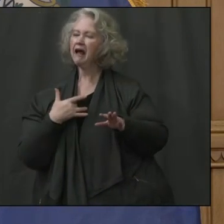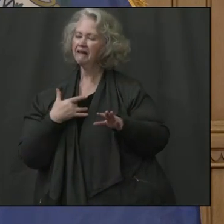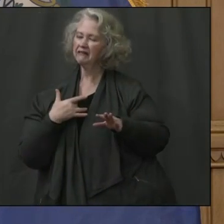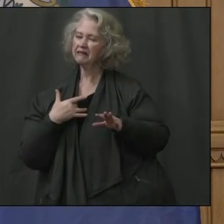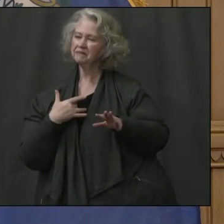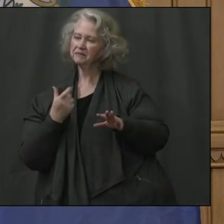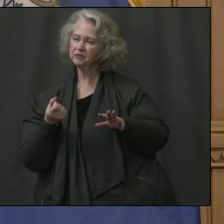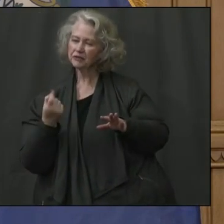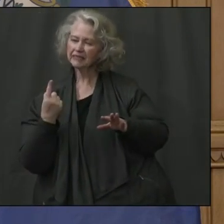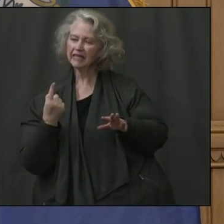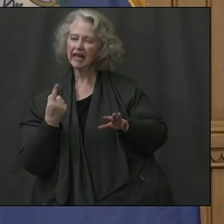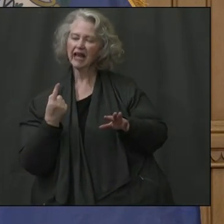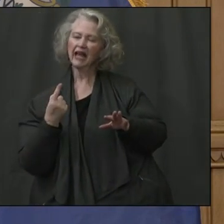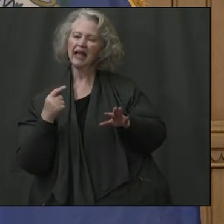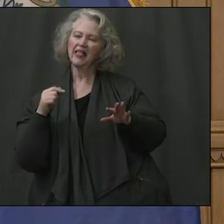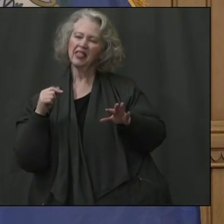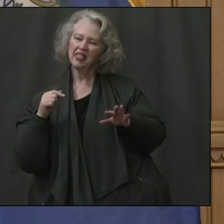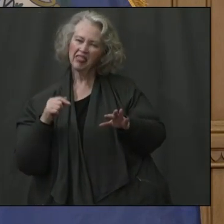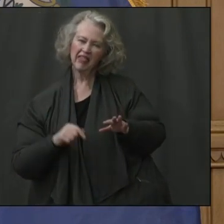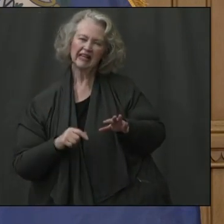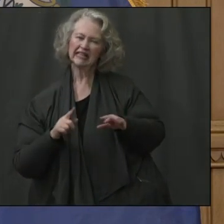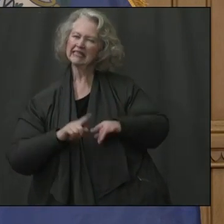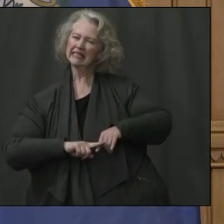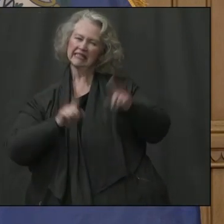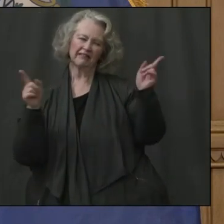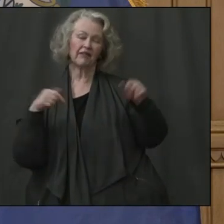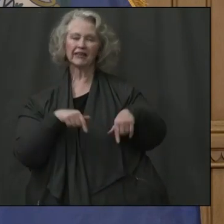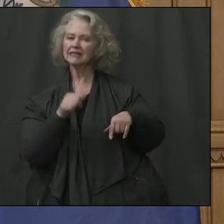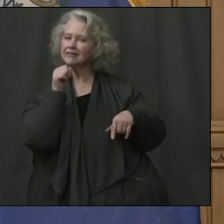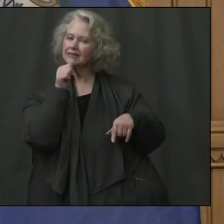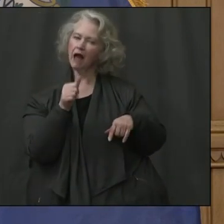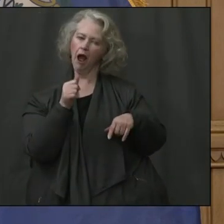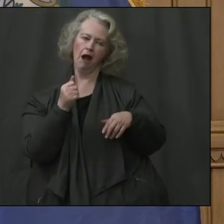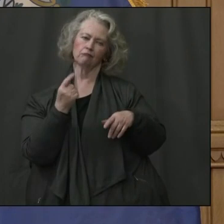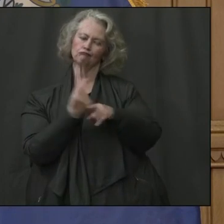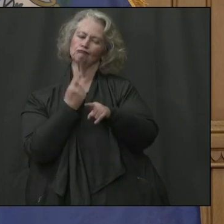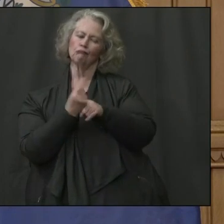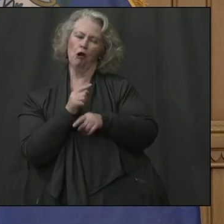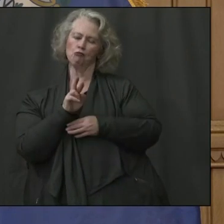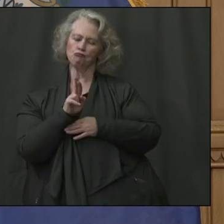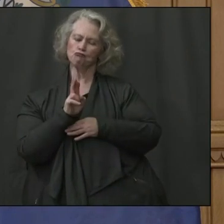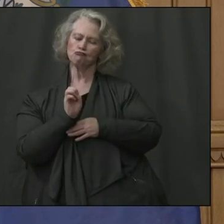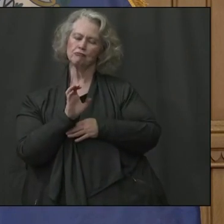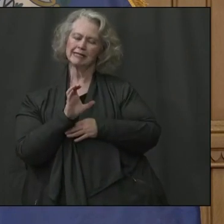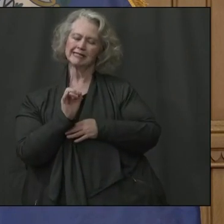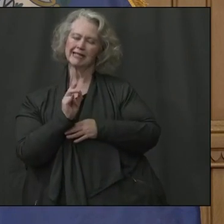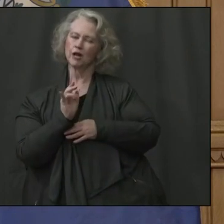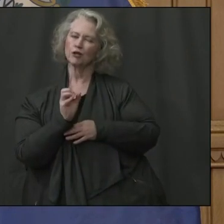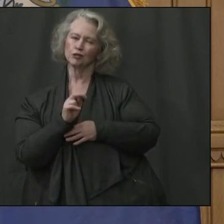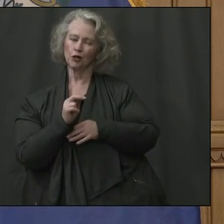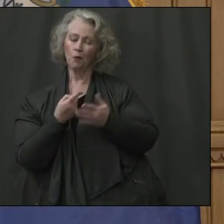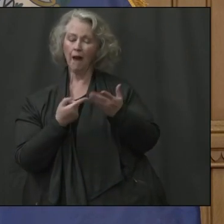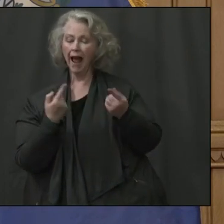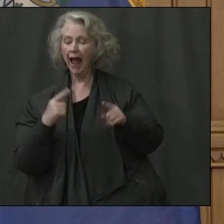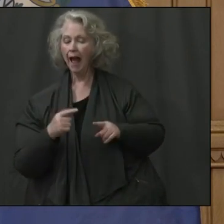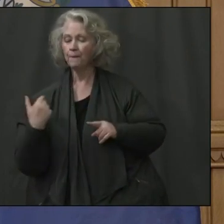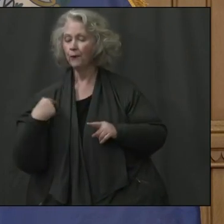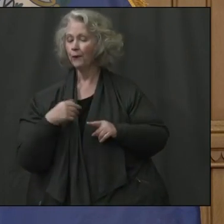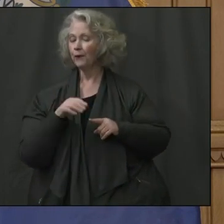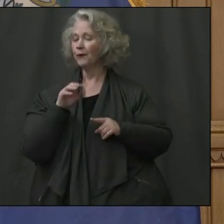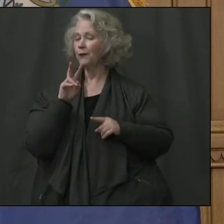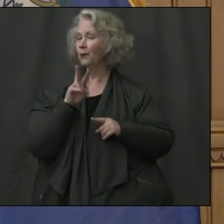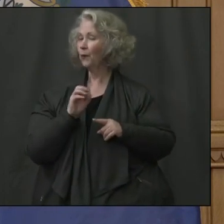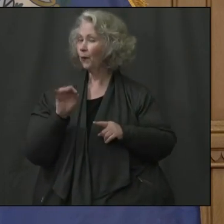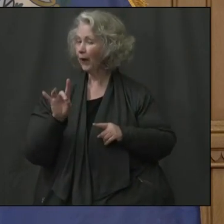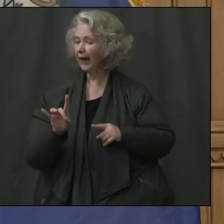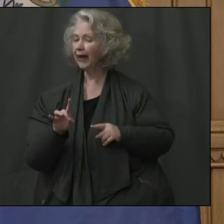this is not your garden variety recession, as I said before. And as Melissa said, what happened in 08-09, what happened in the early 90s and other type